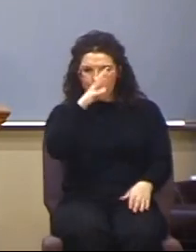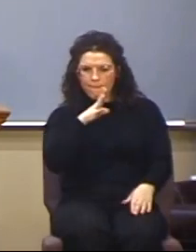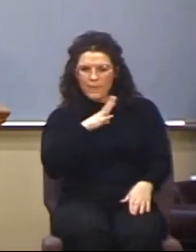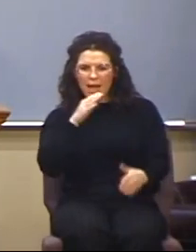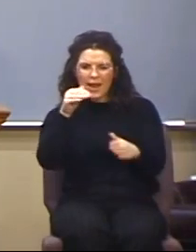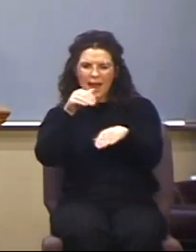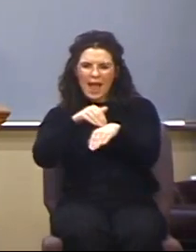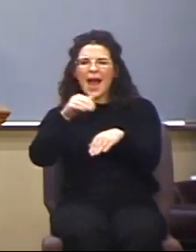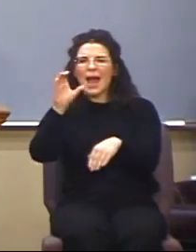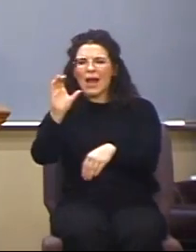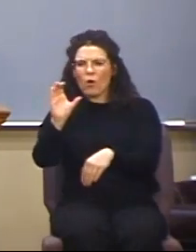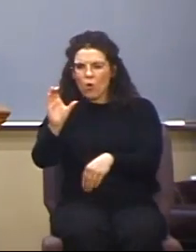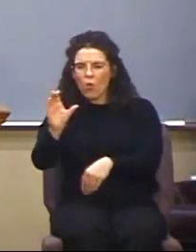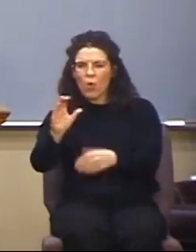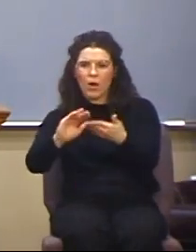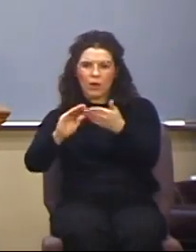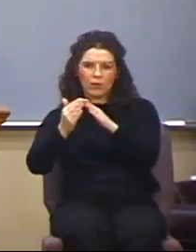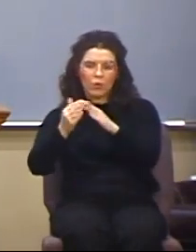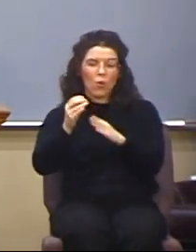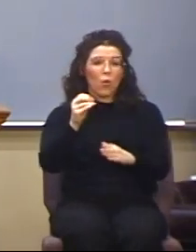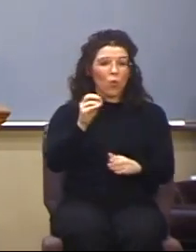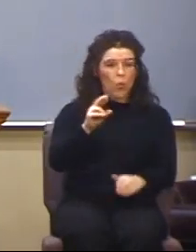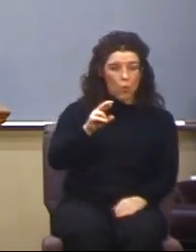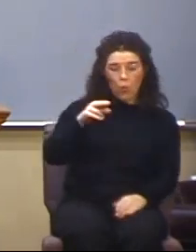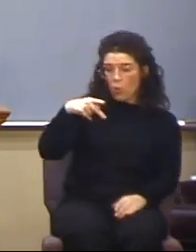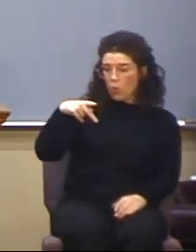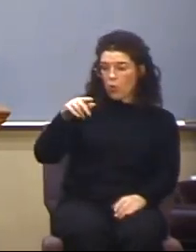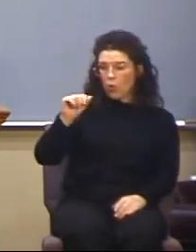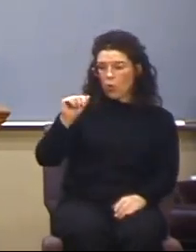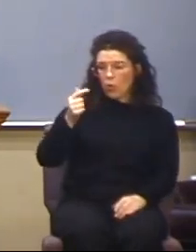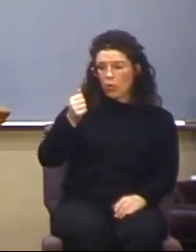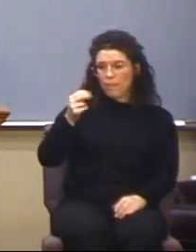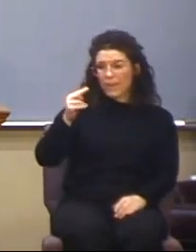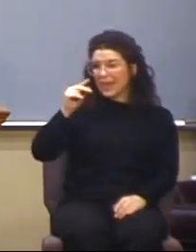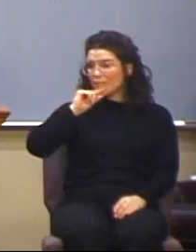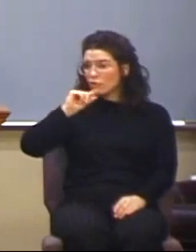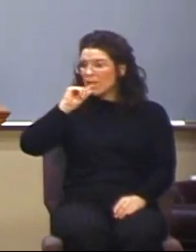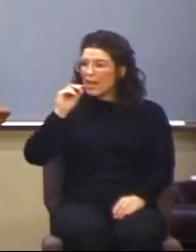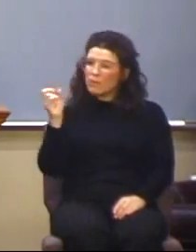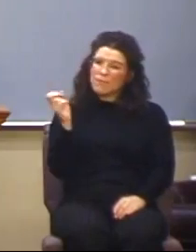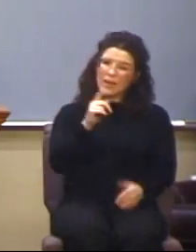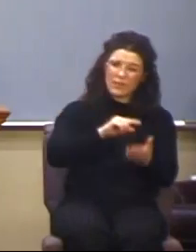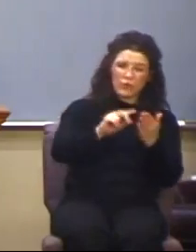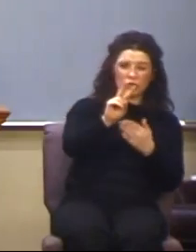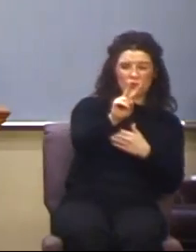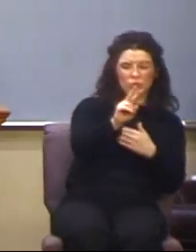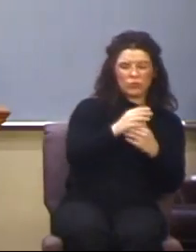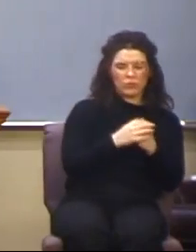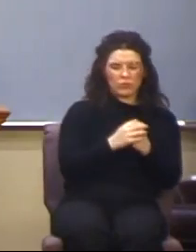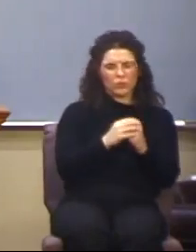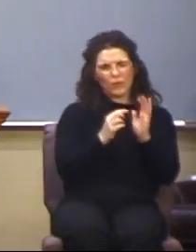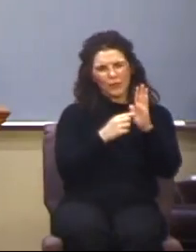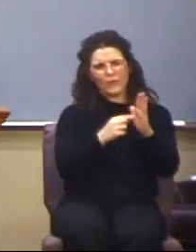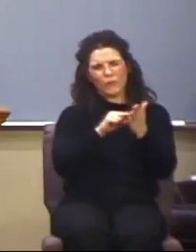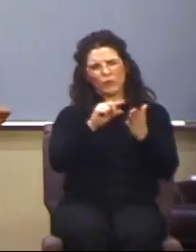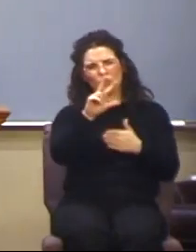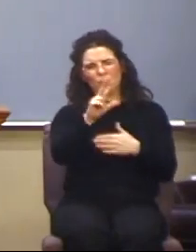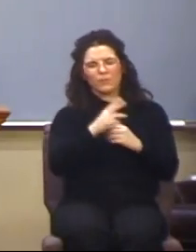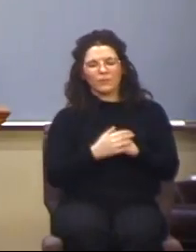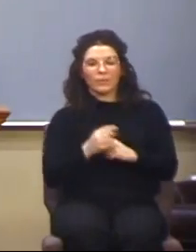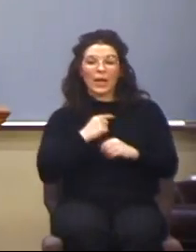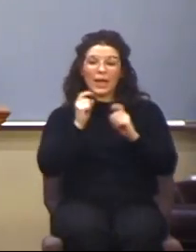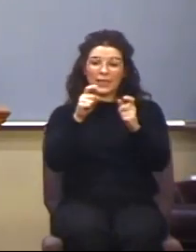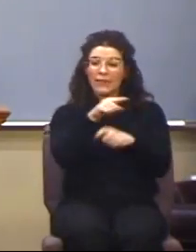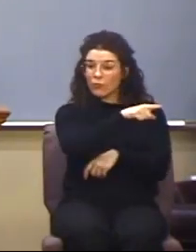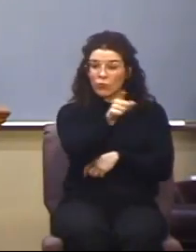to the pagan Gentiles back at verse 2. So, for example, reading verse 3, Wherefore, I give you to